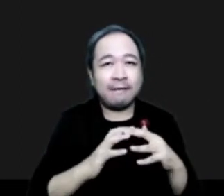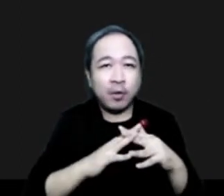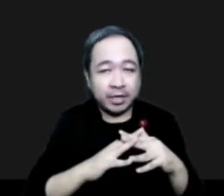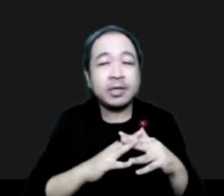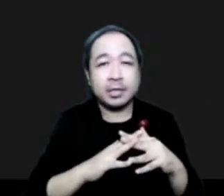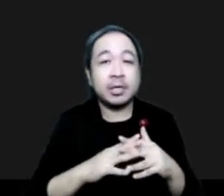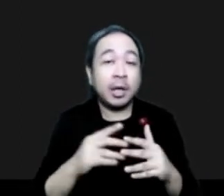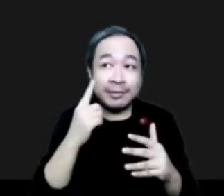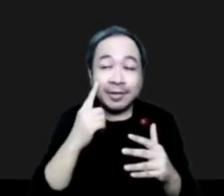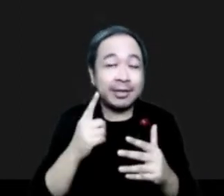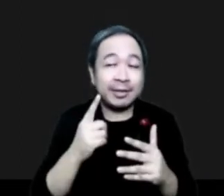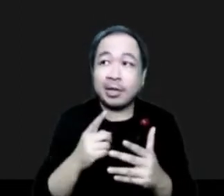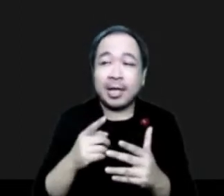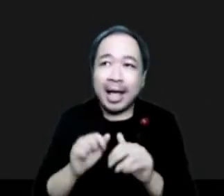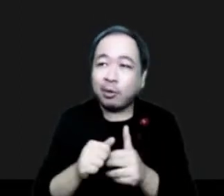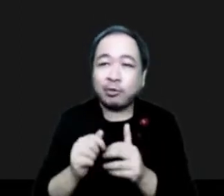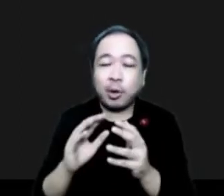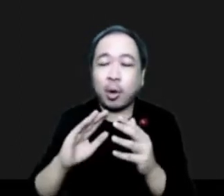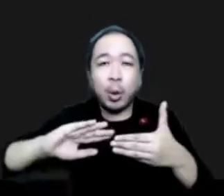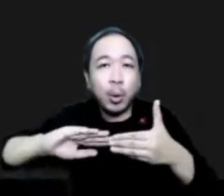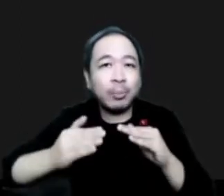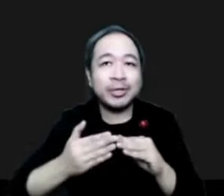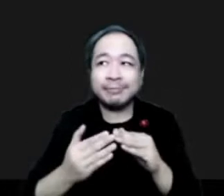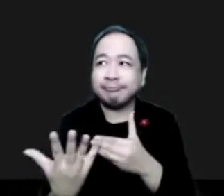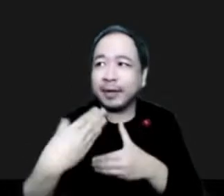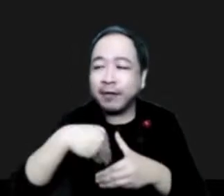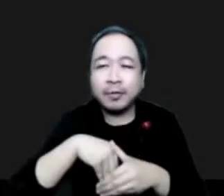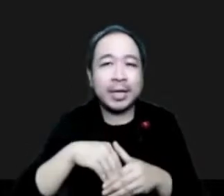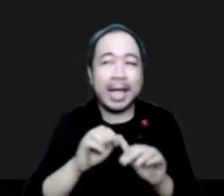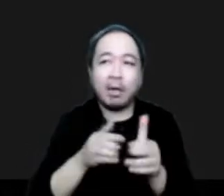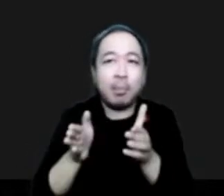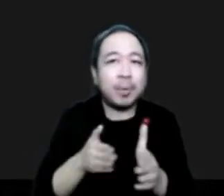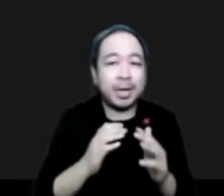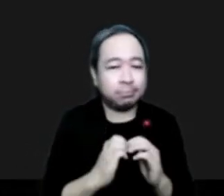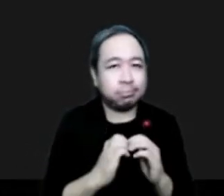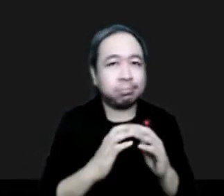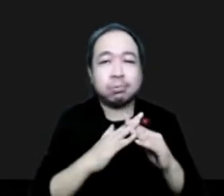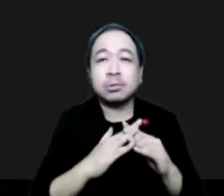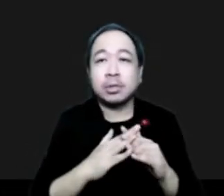welfare, repairing infrastructure, and restoration of fire damaged landscapes.